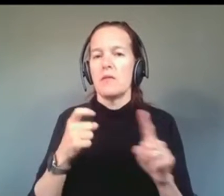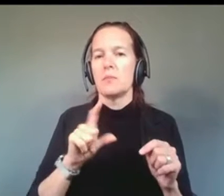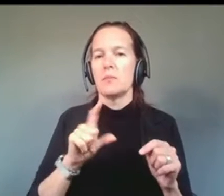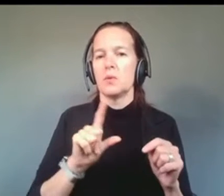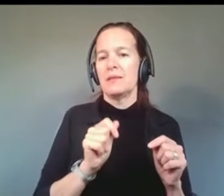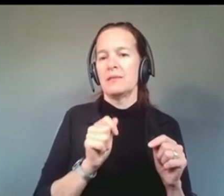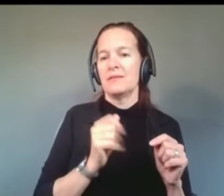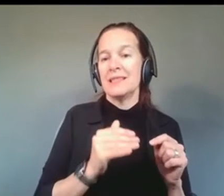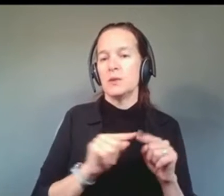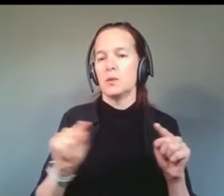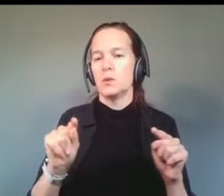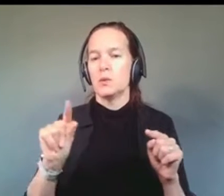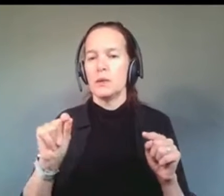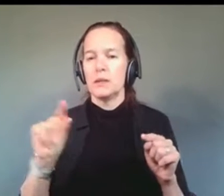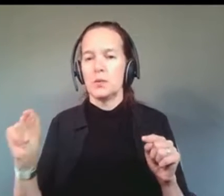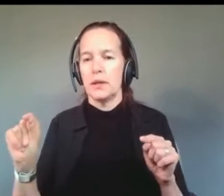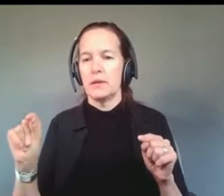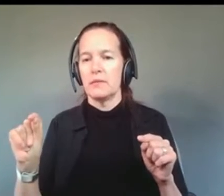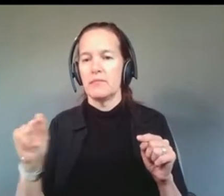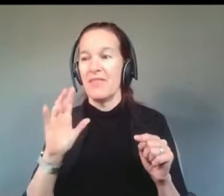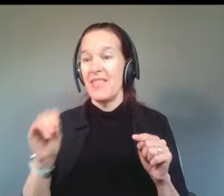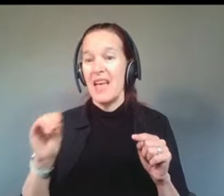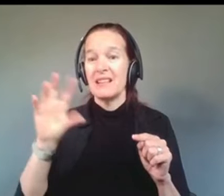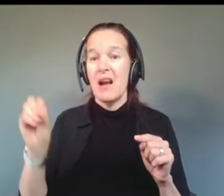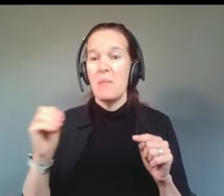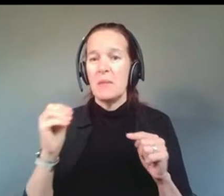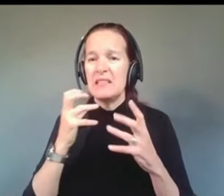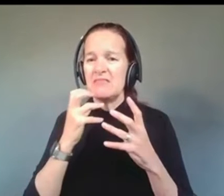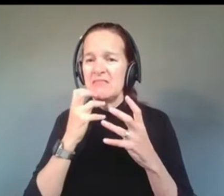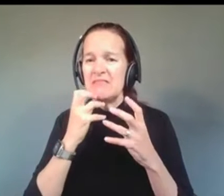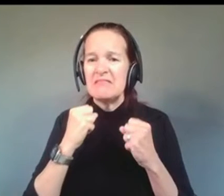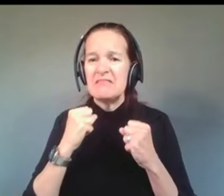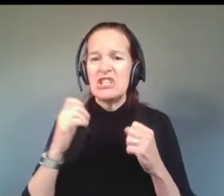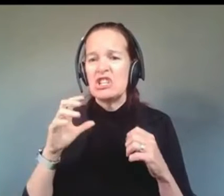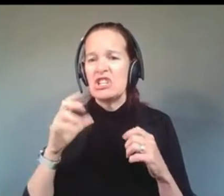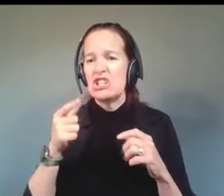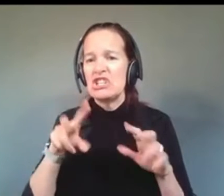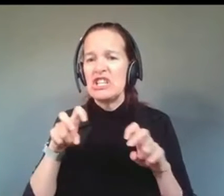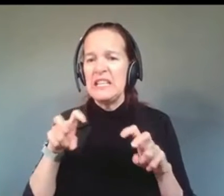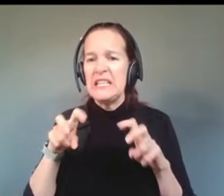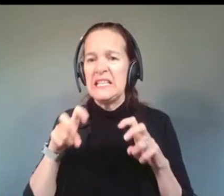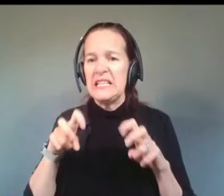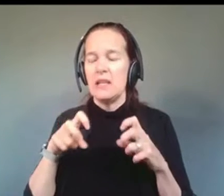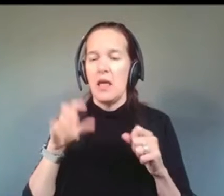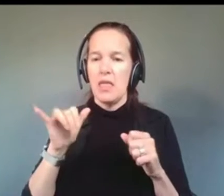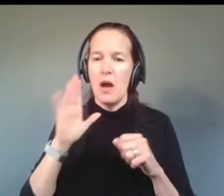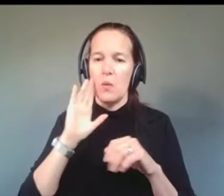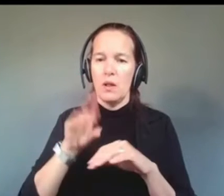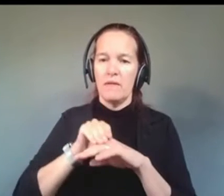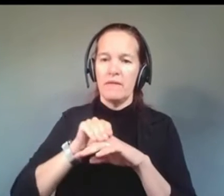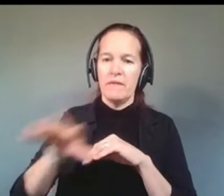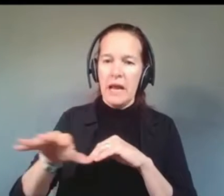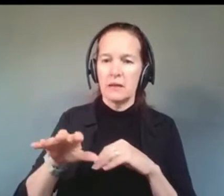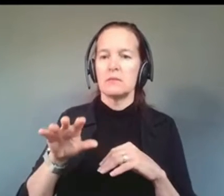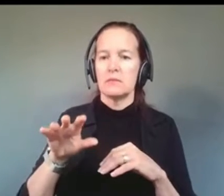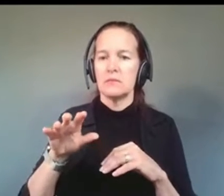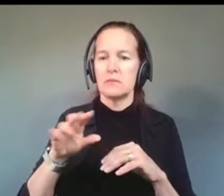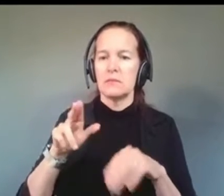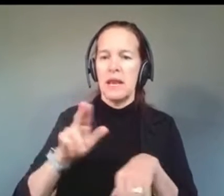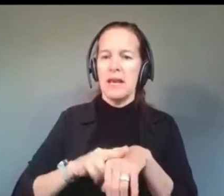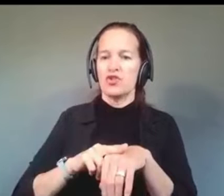This extraordinary corporate greed has serious consequences on our nation's public health.